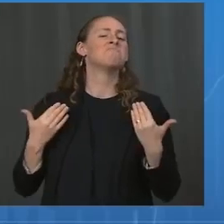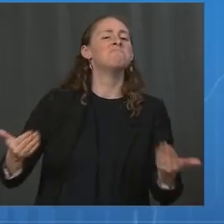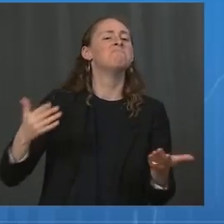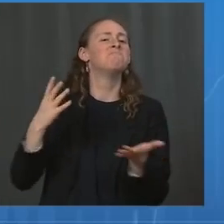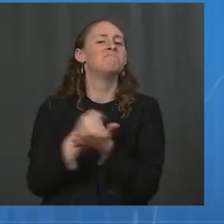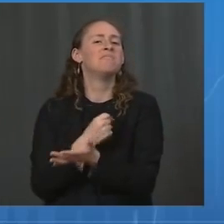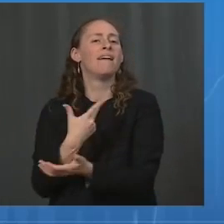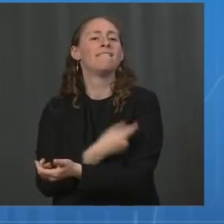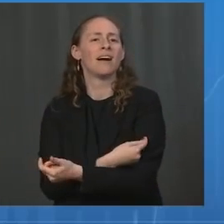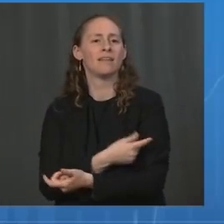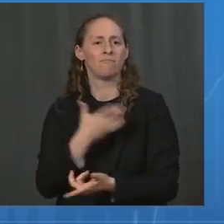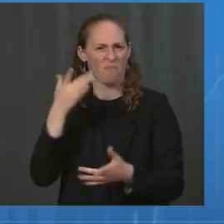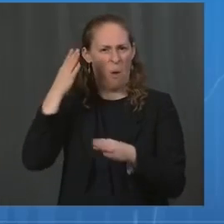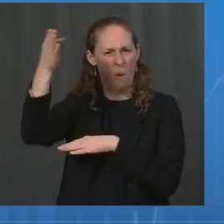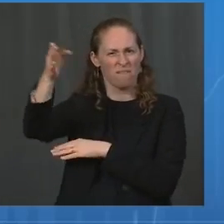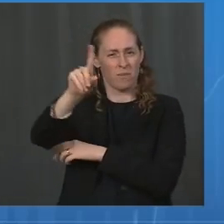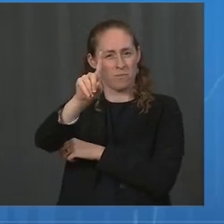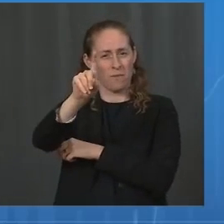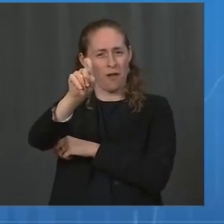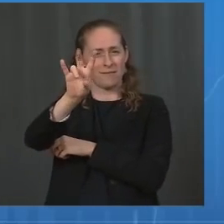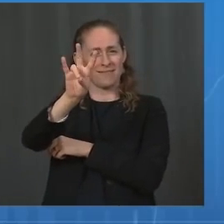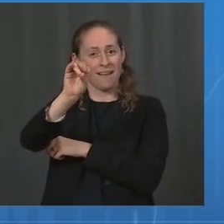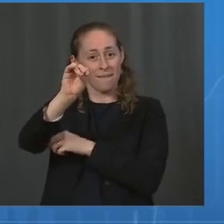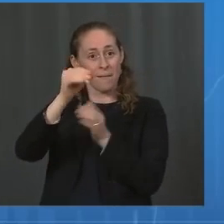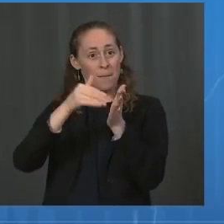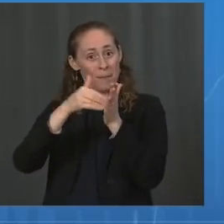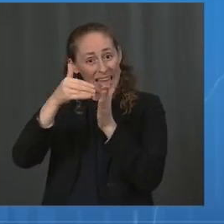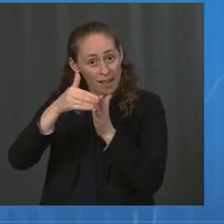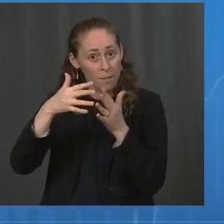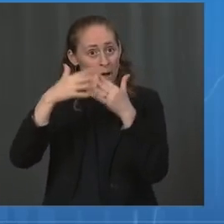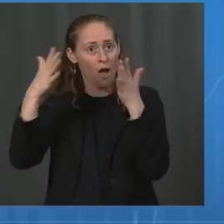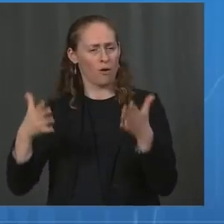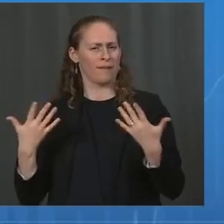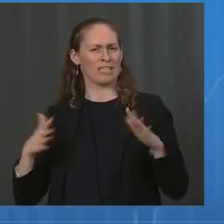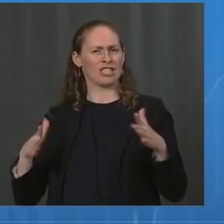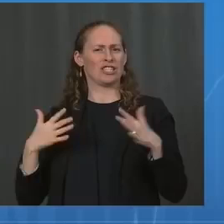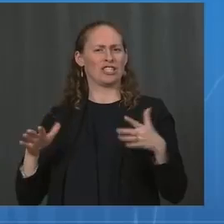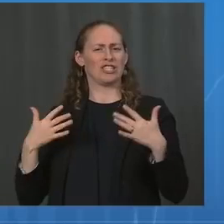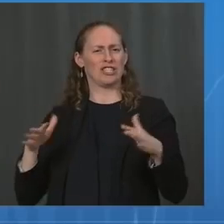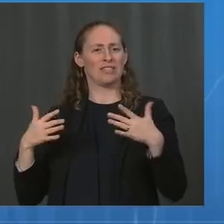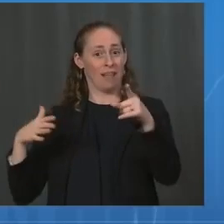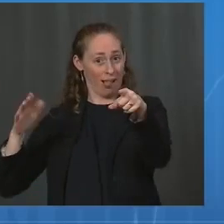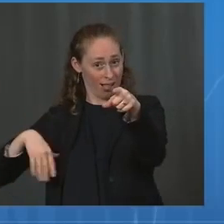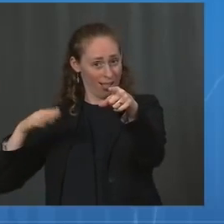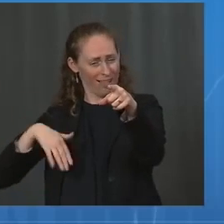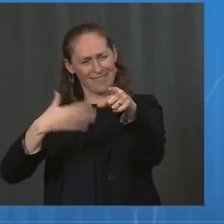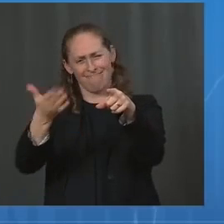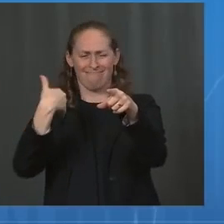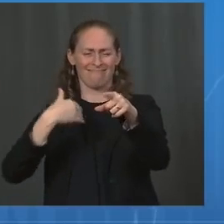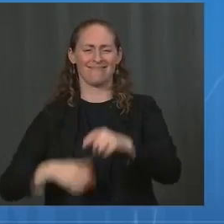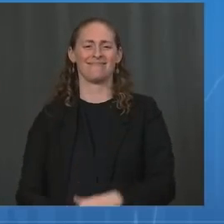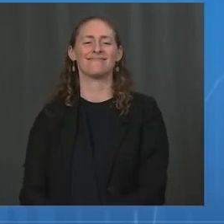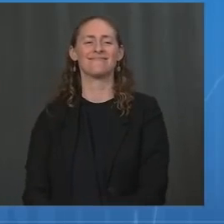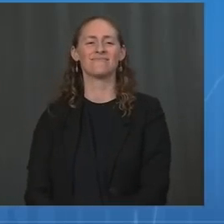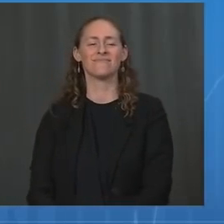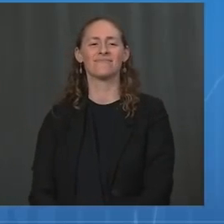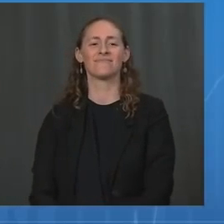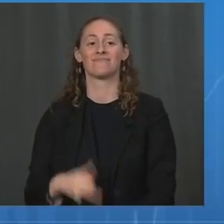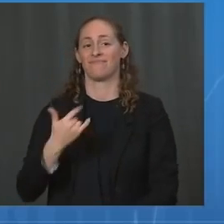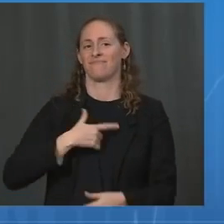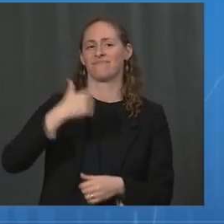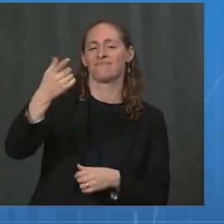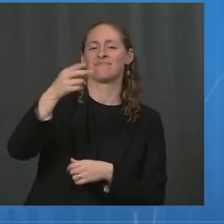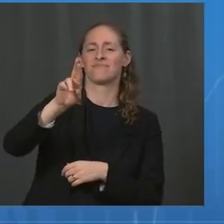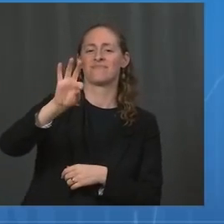decided to protect themselves against COVID-19 by getting vaccinated yourself. Thank you. I'll now turn things over to Dr. Fauci.